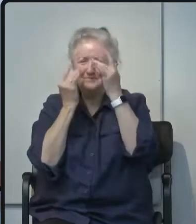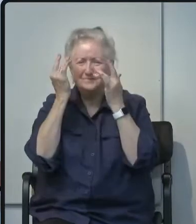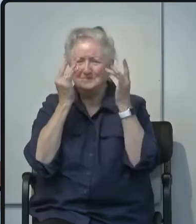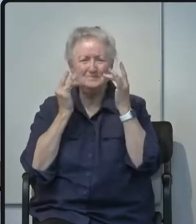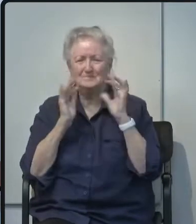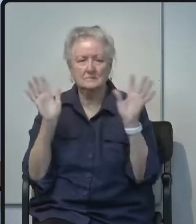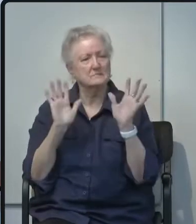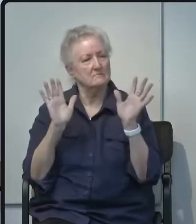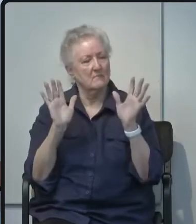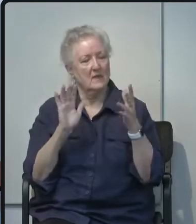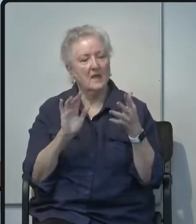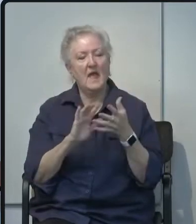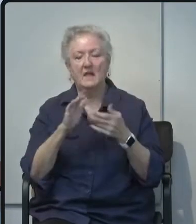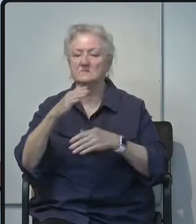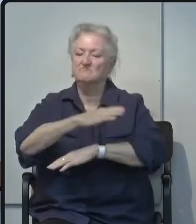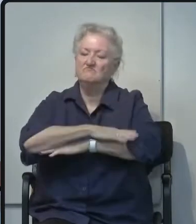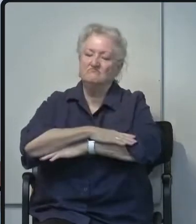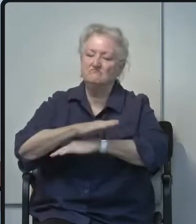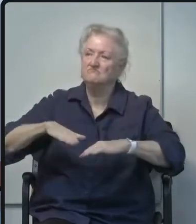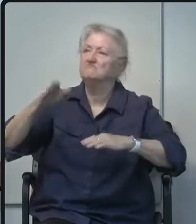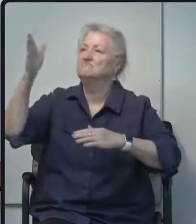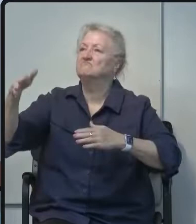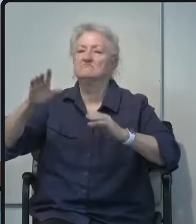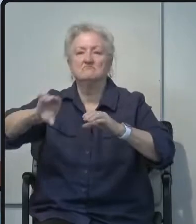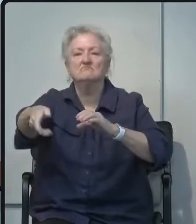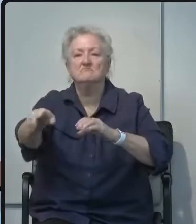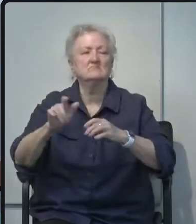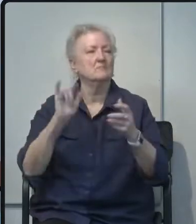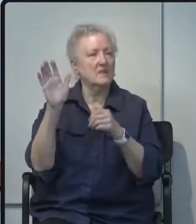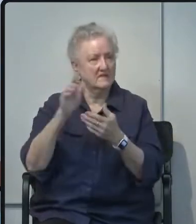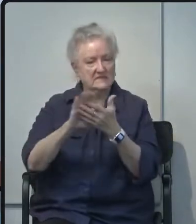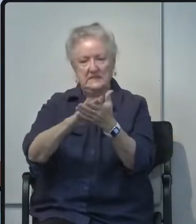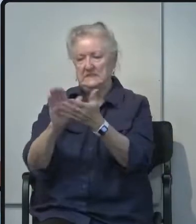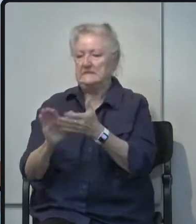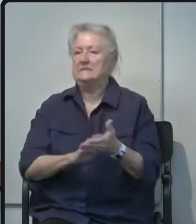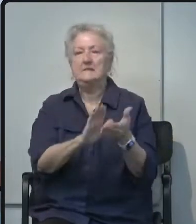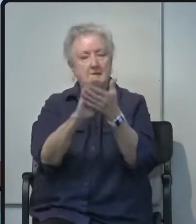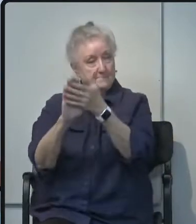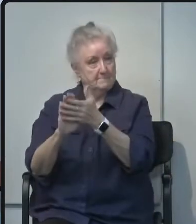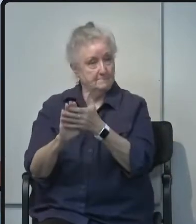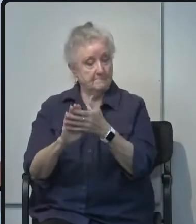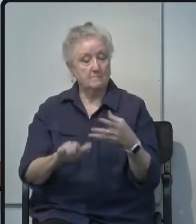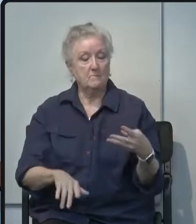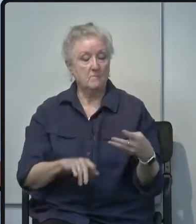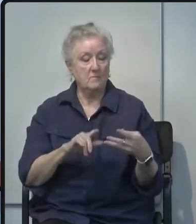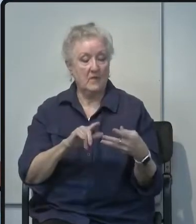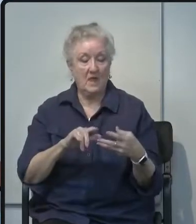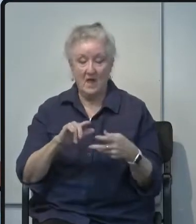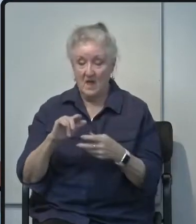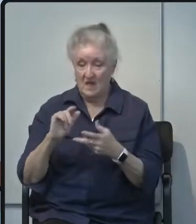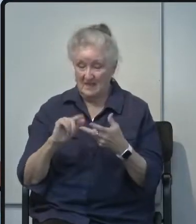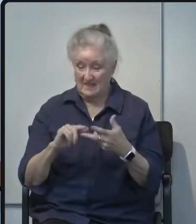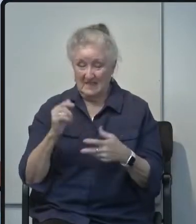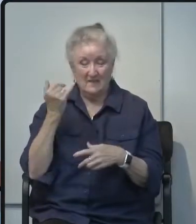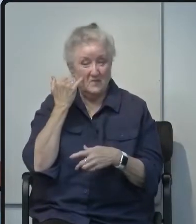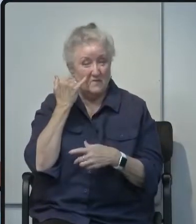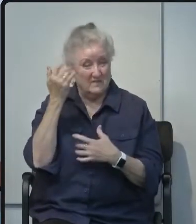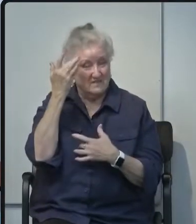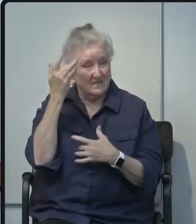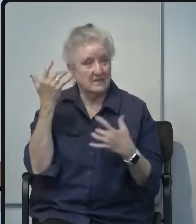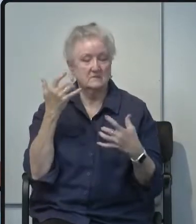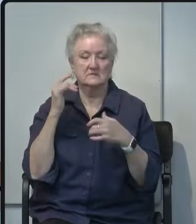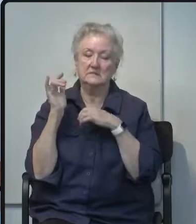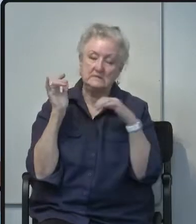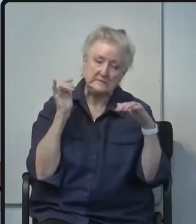and disinfect surfaces number three if you feel sick immediately isolate yourself at home